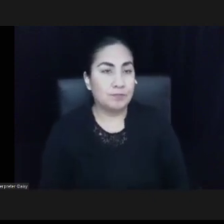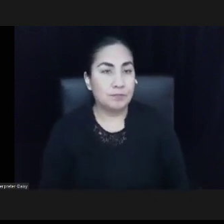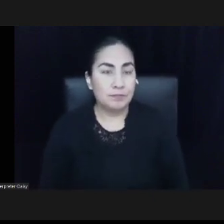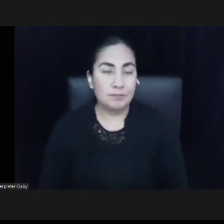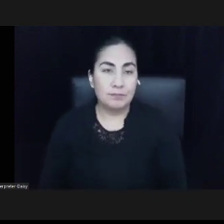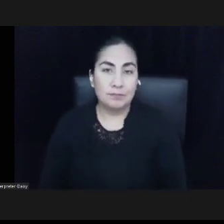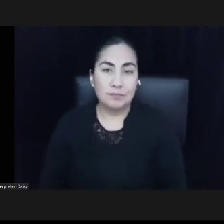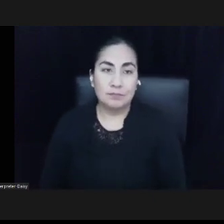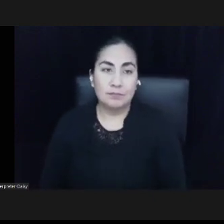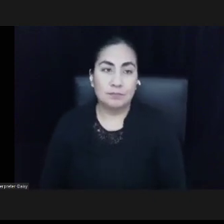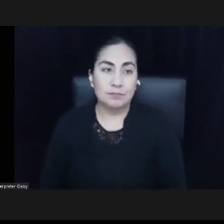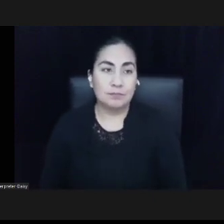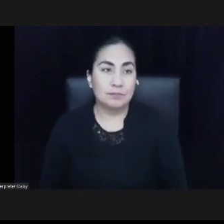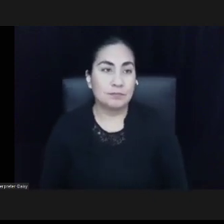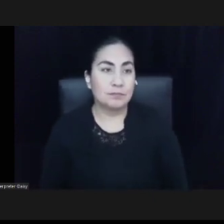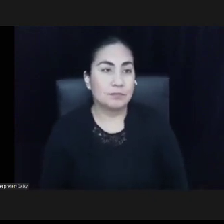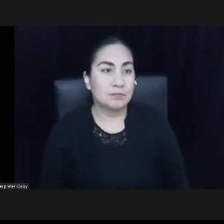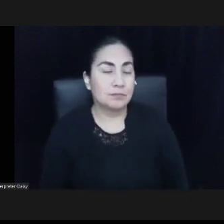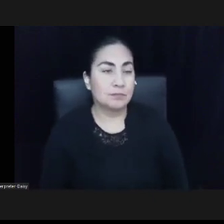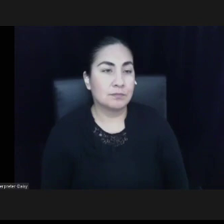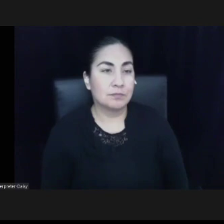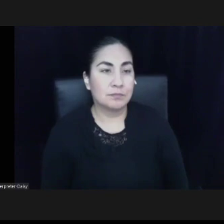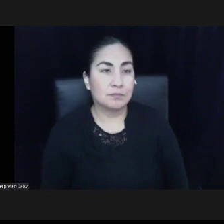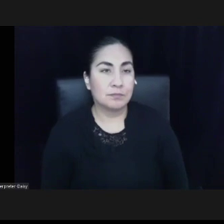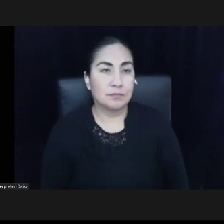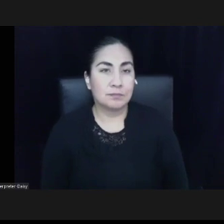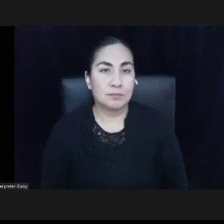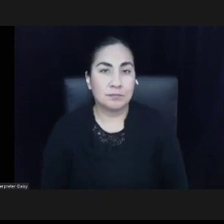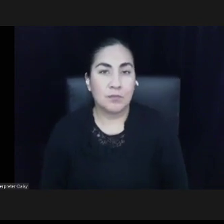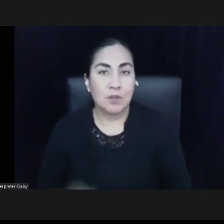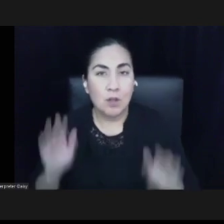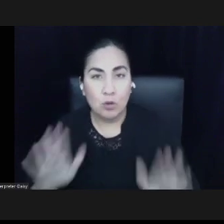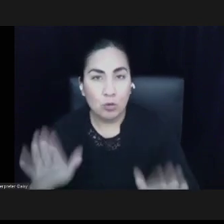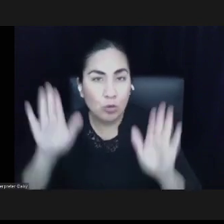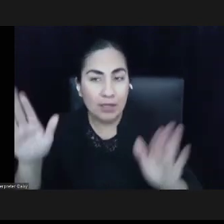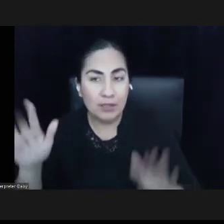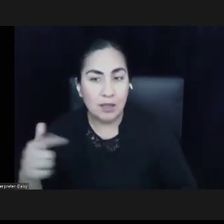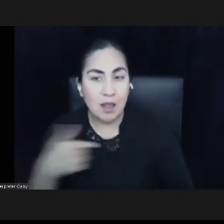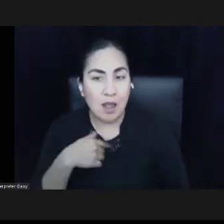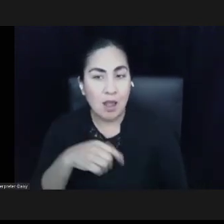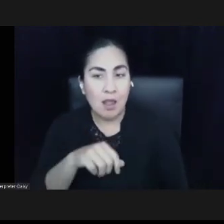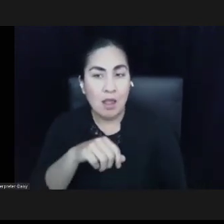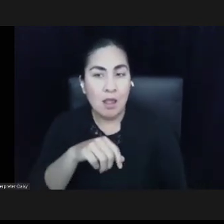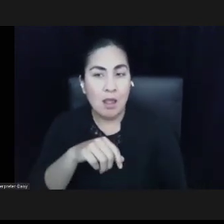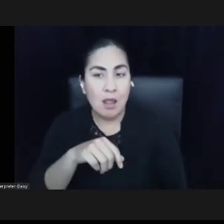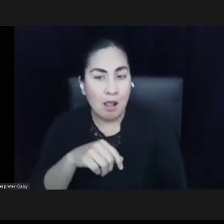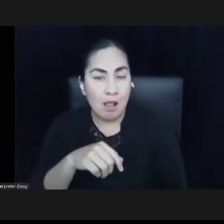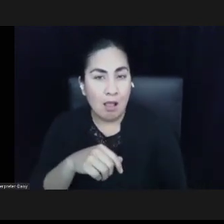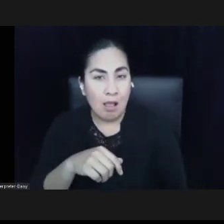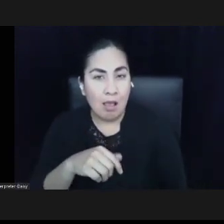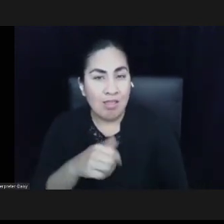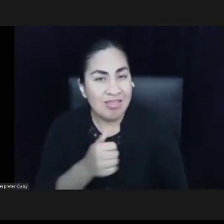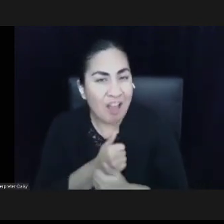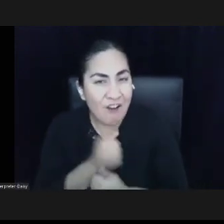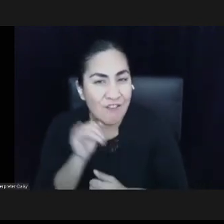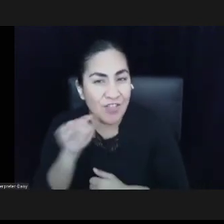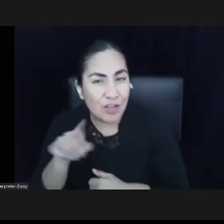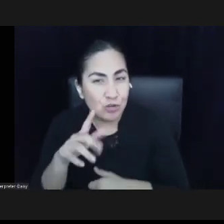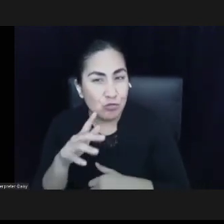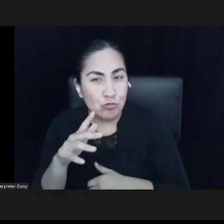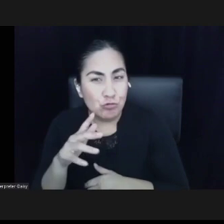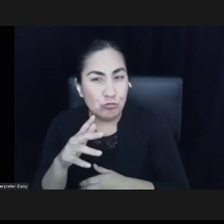That's great. And I love that you called out the fact that a lot of this work